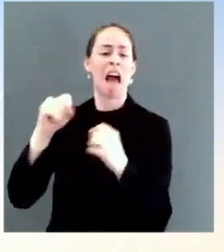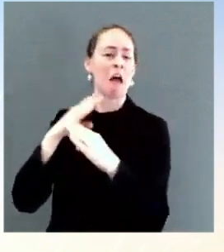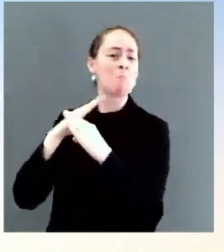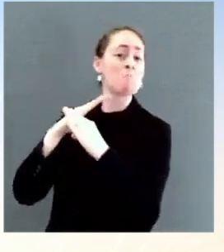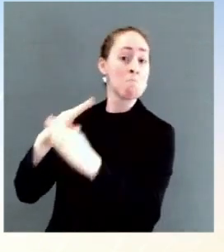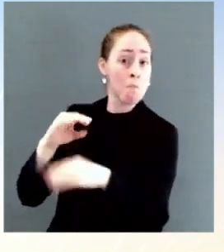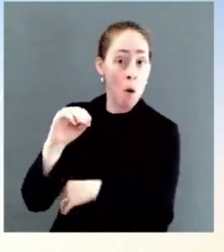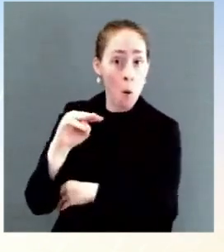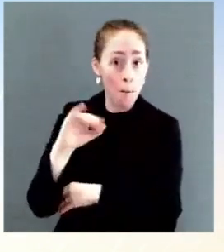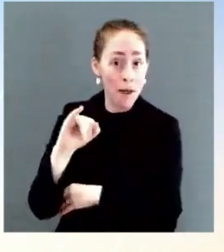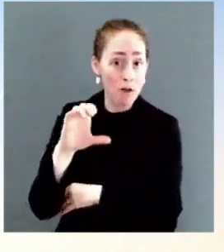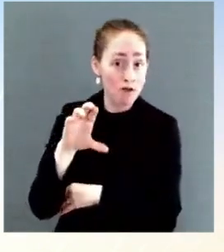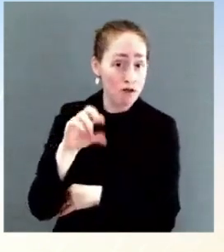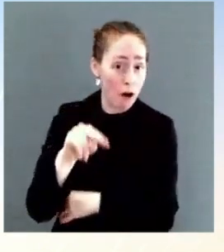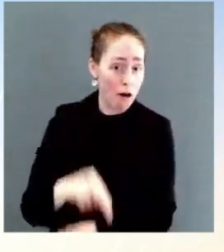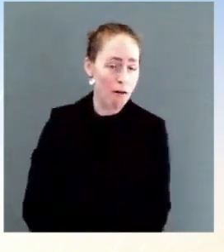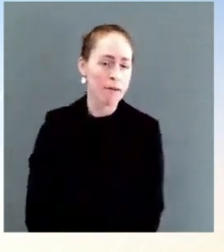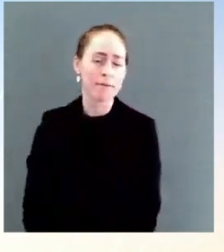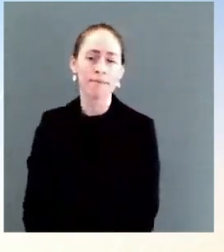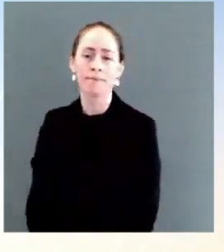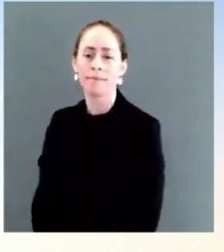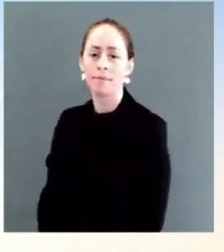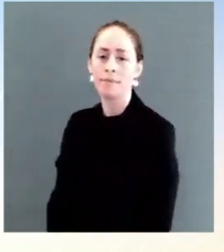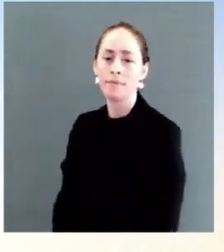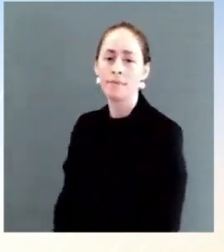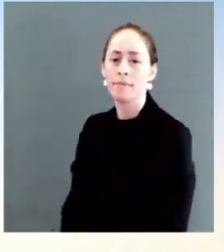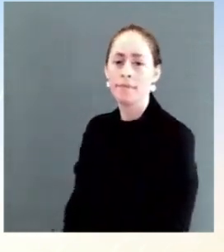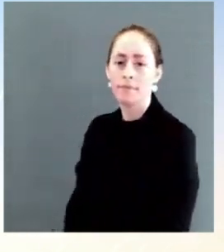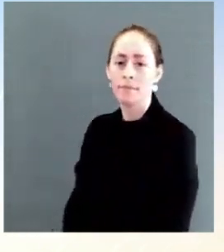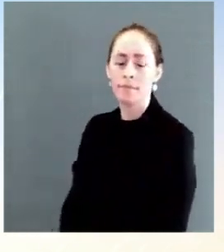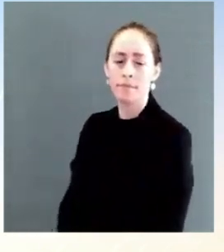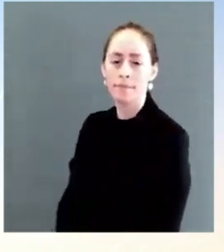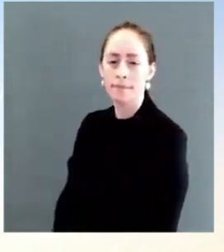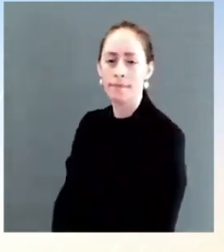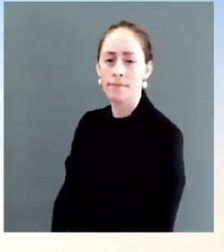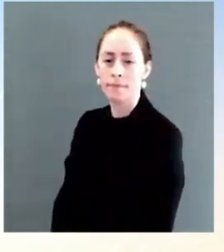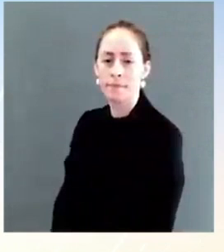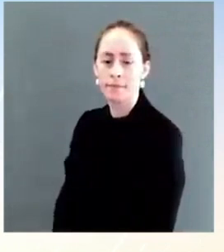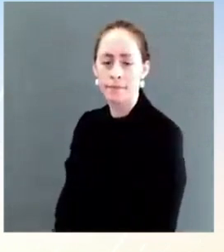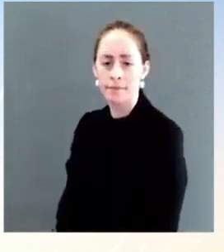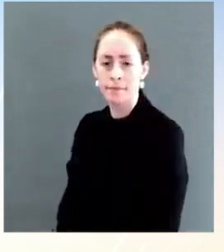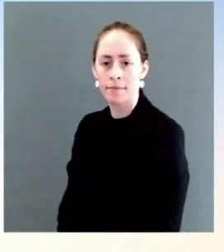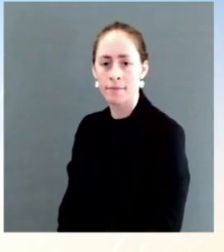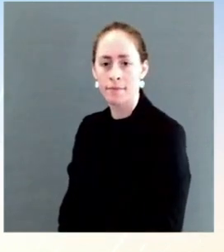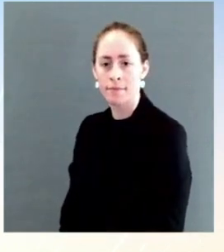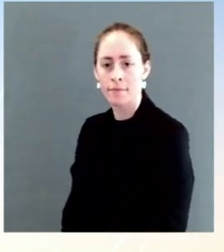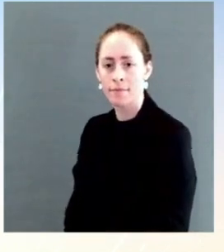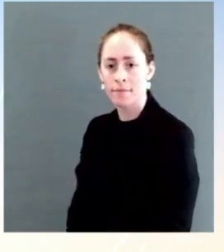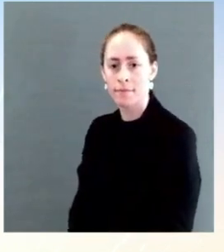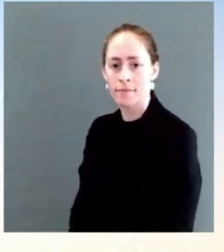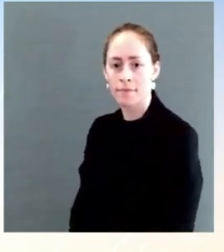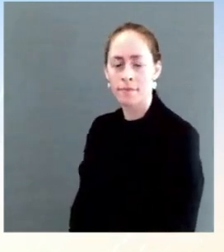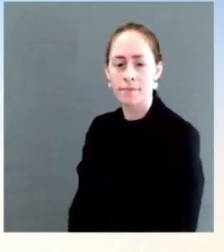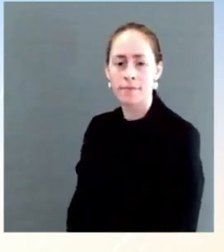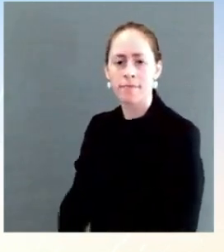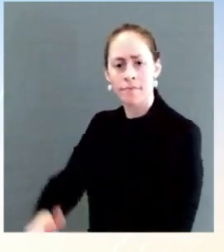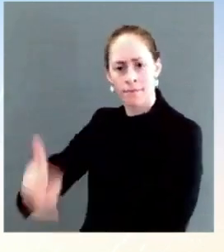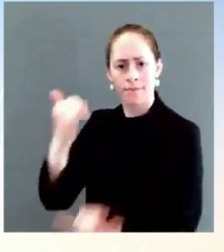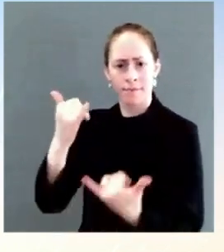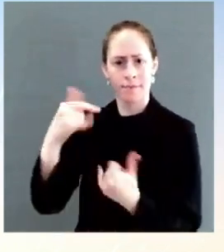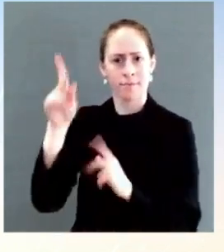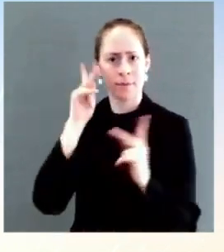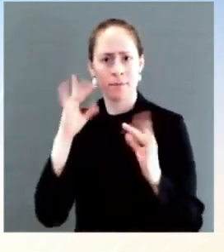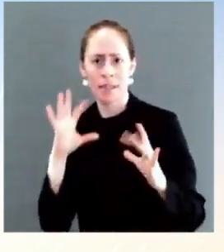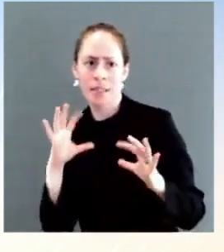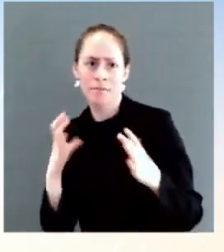given the fact that manufacturers and scientists are racing to learn more about this variant and then to modify a vaccine that will more directly combat it right